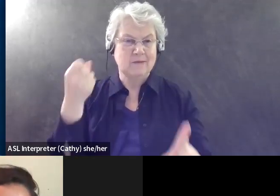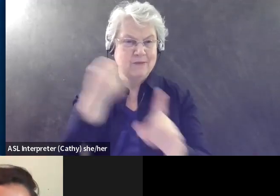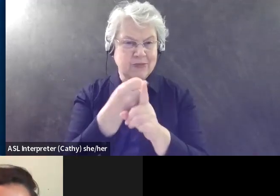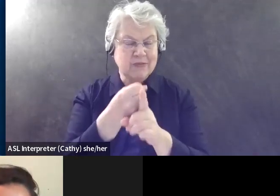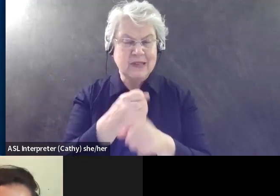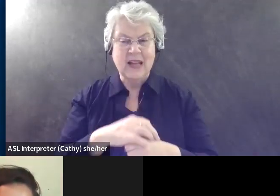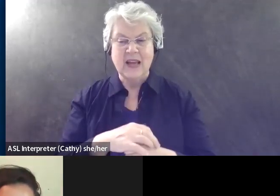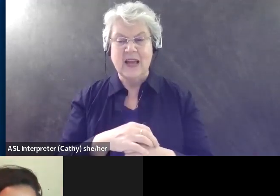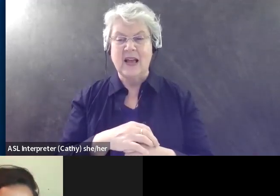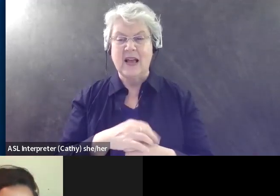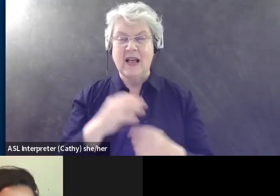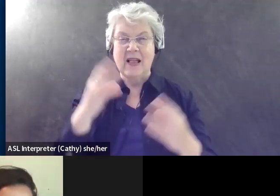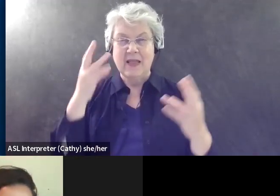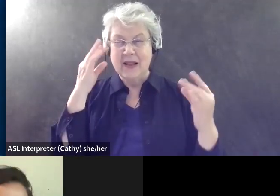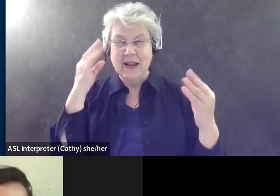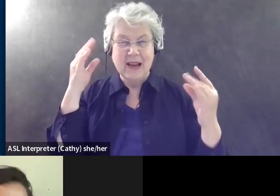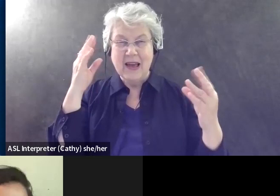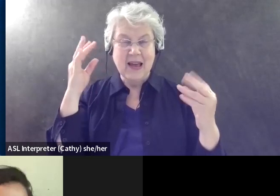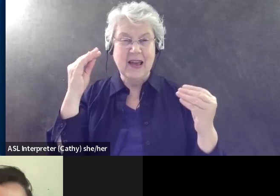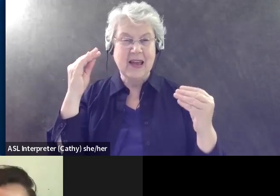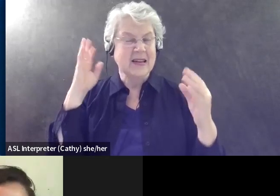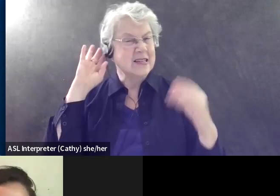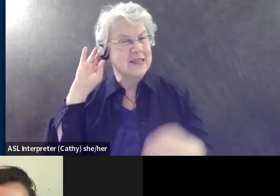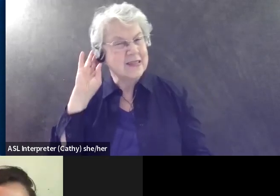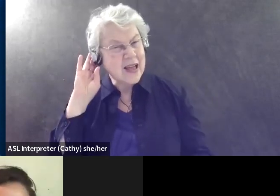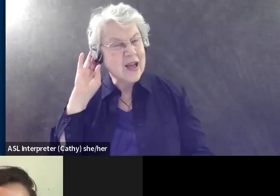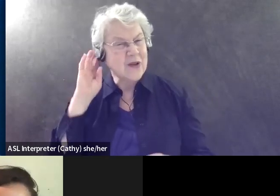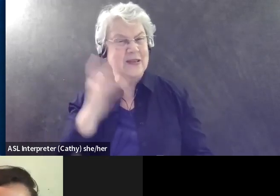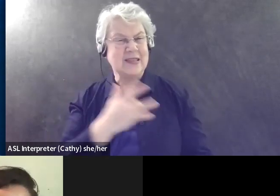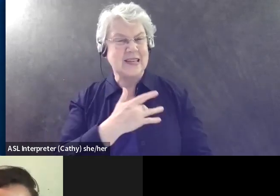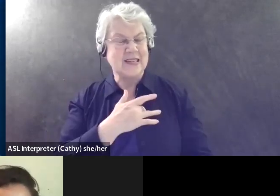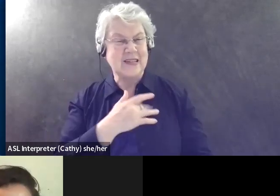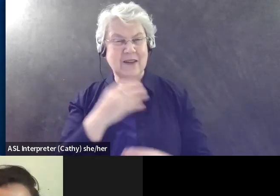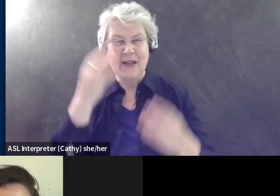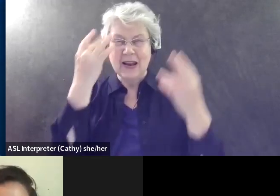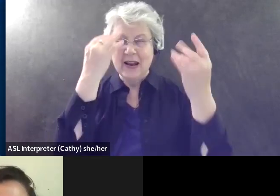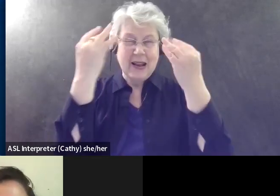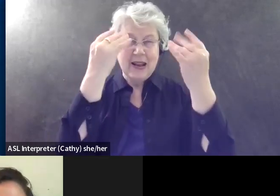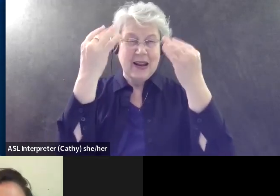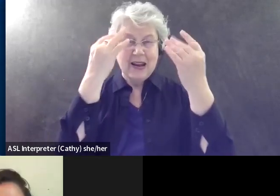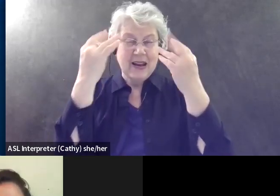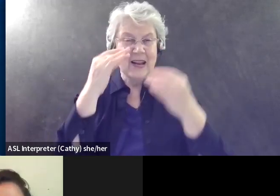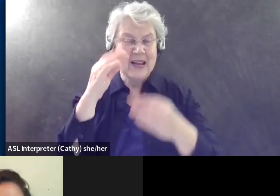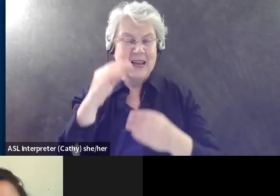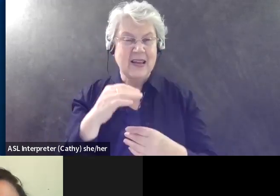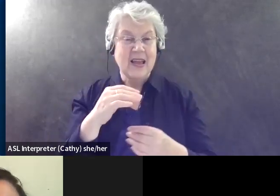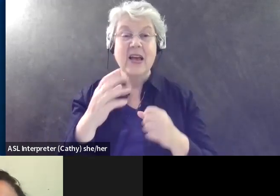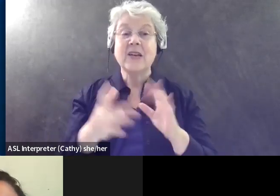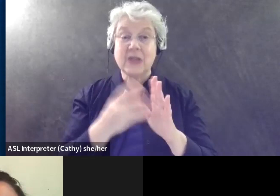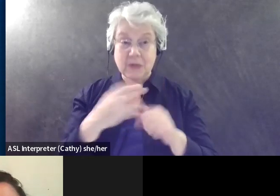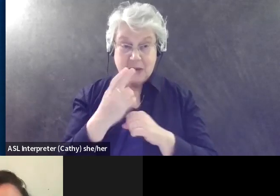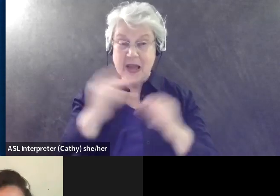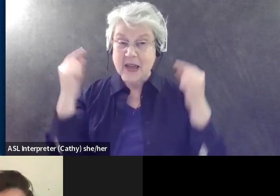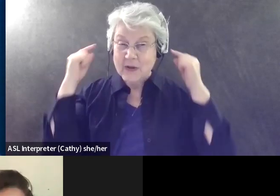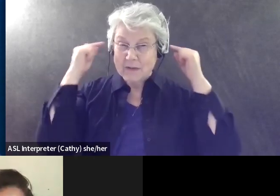it's light and sound. So I do have, uh, sound. I, I wear earplugs and sound